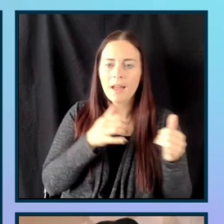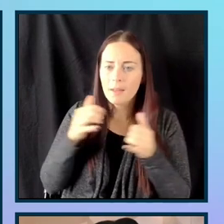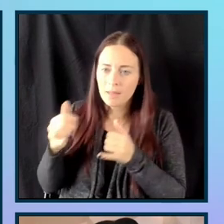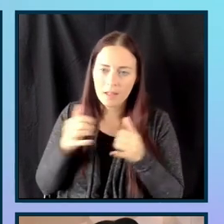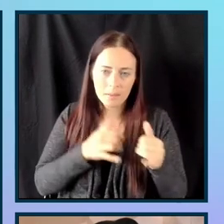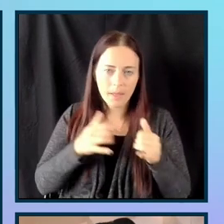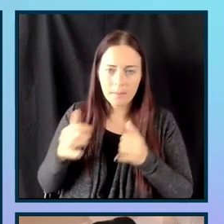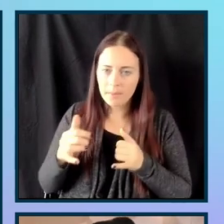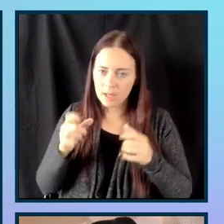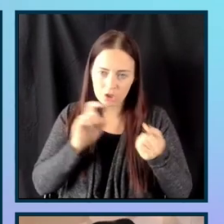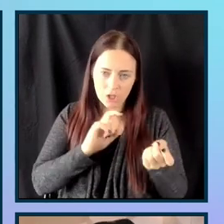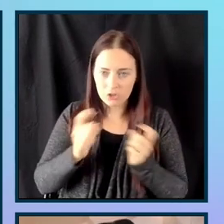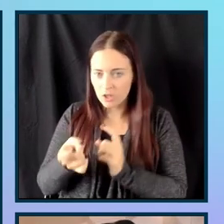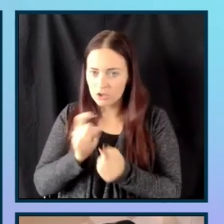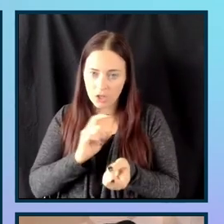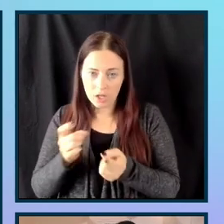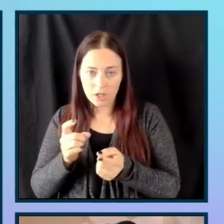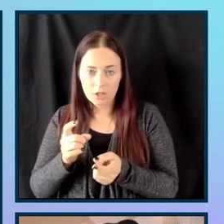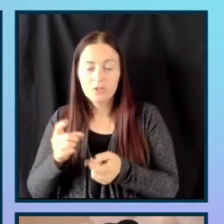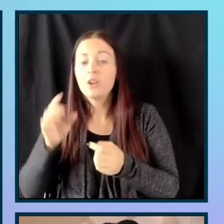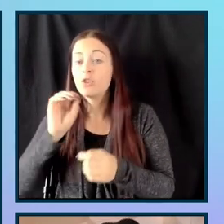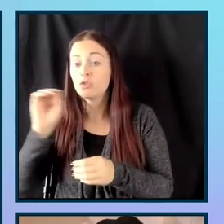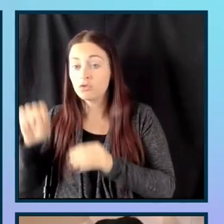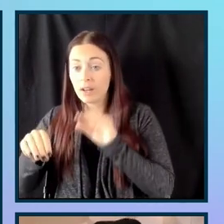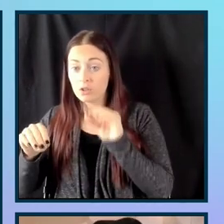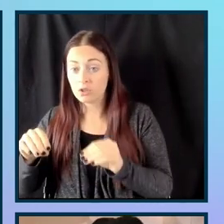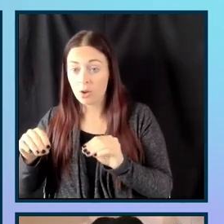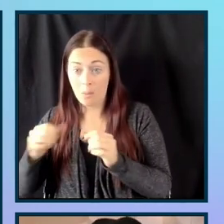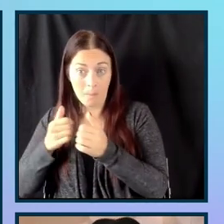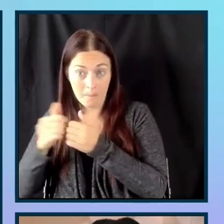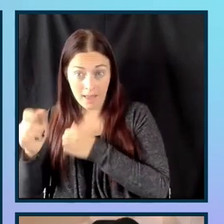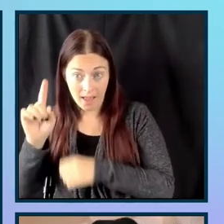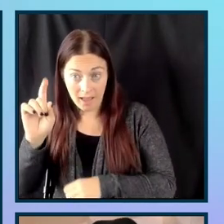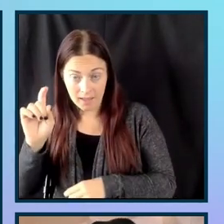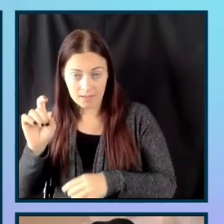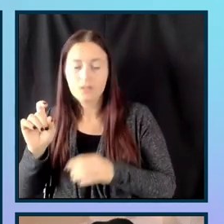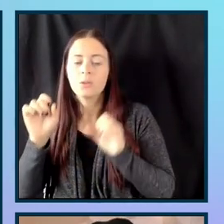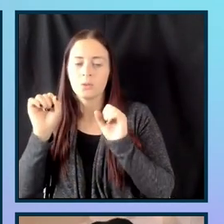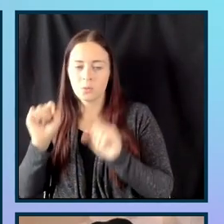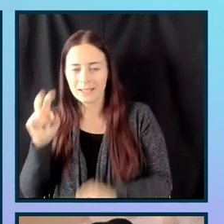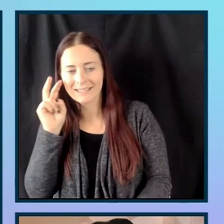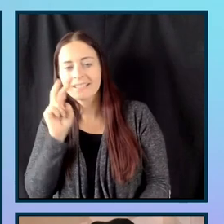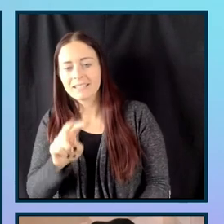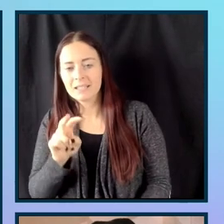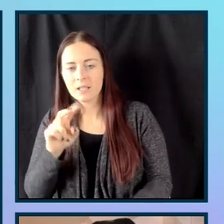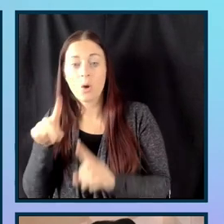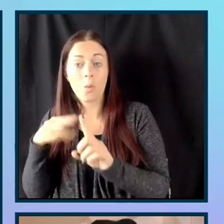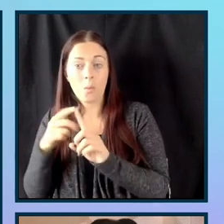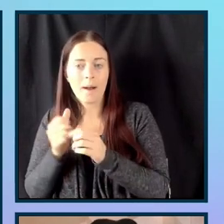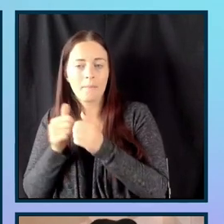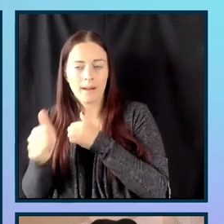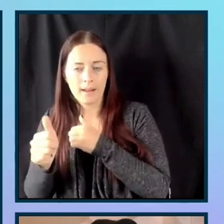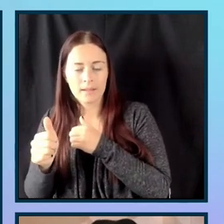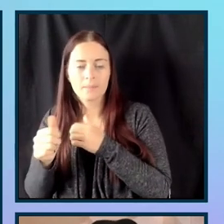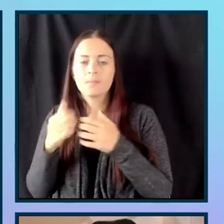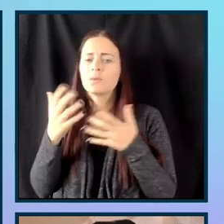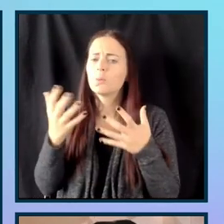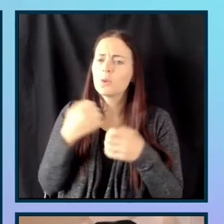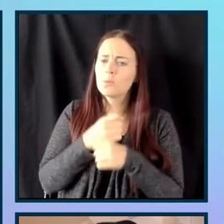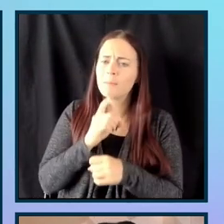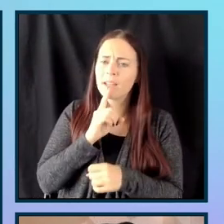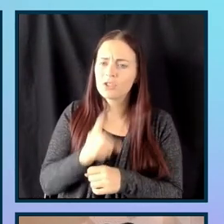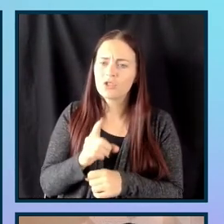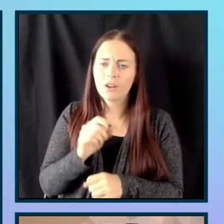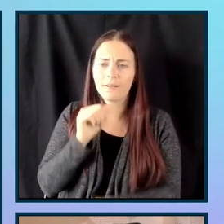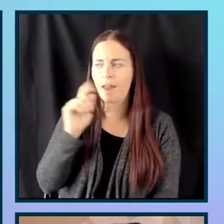colors that you're using are meeting that color contrast and it's clear and visible for all of our users. But again, you want to make sure that you're not using color